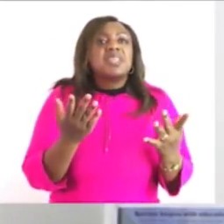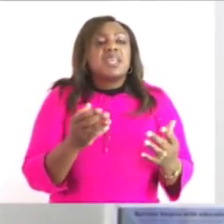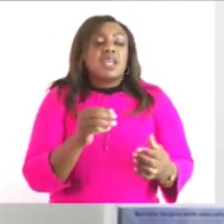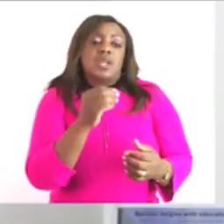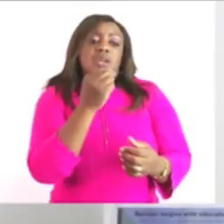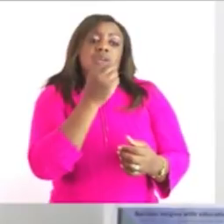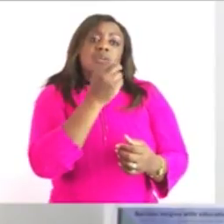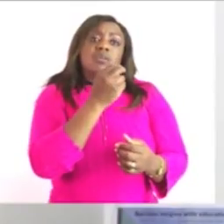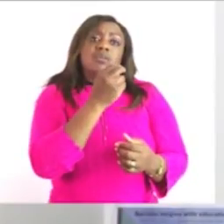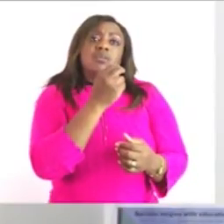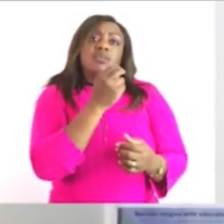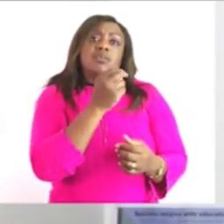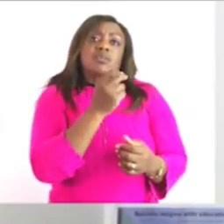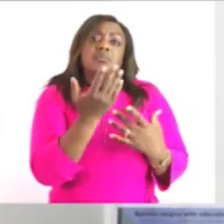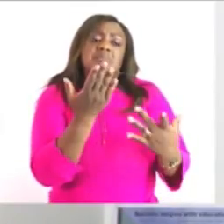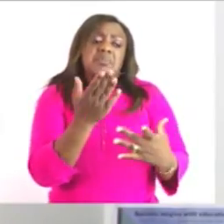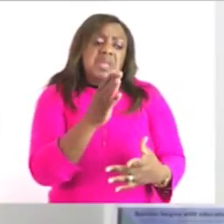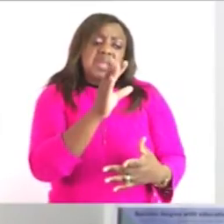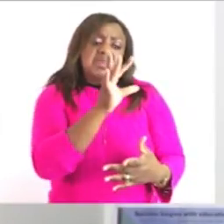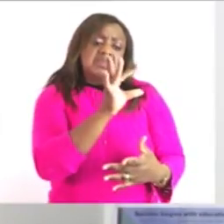say maybe 70 degrees celsius